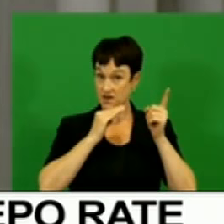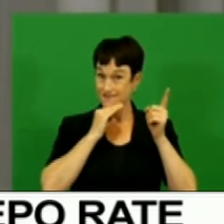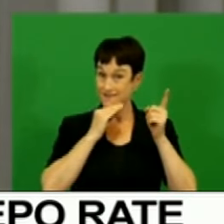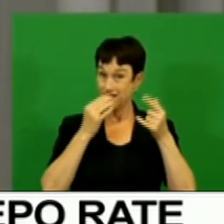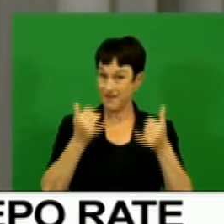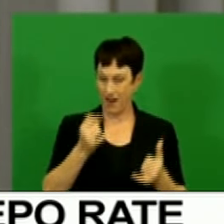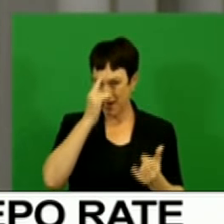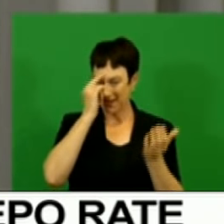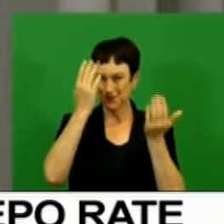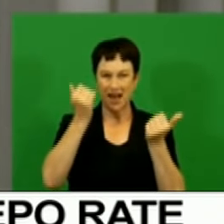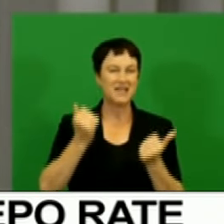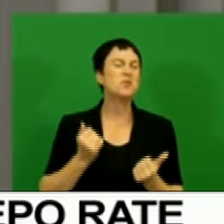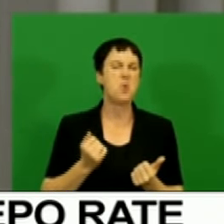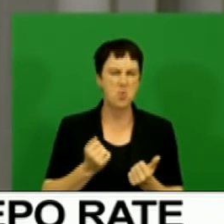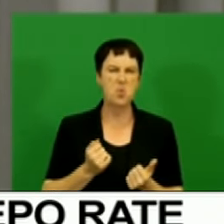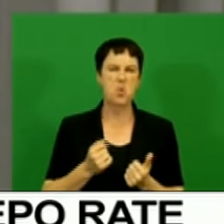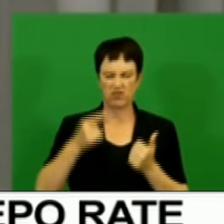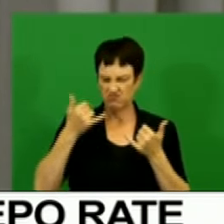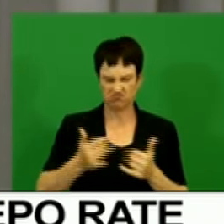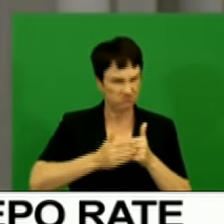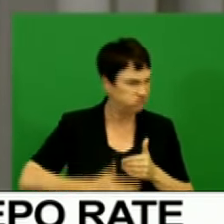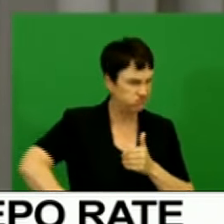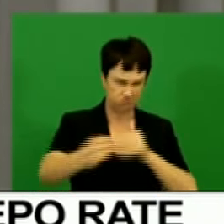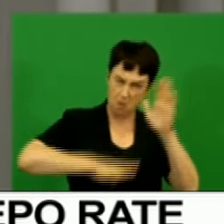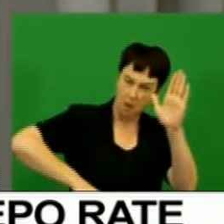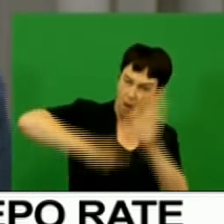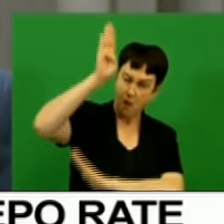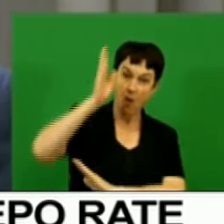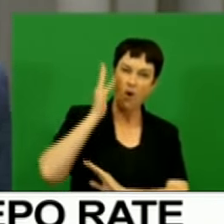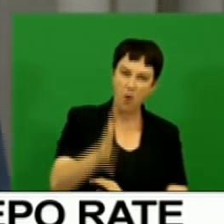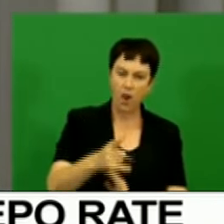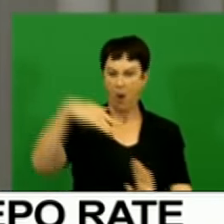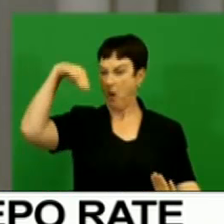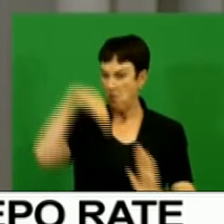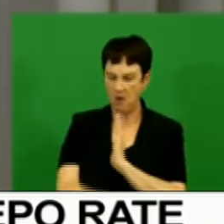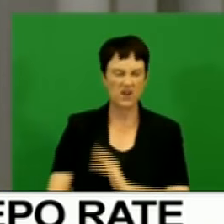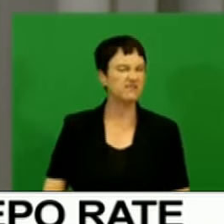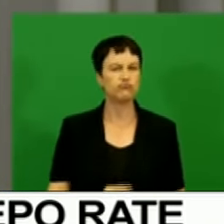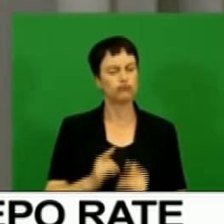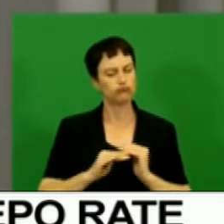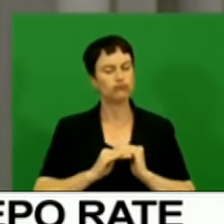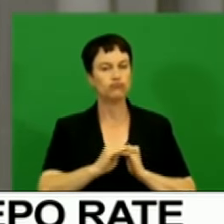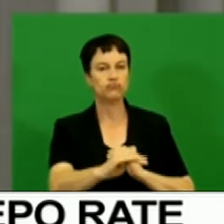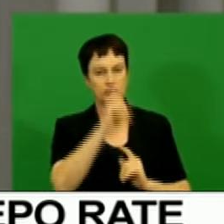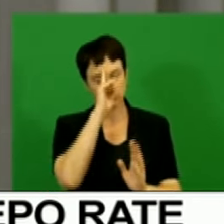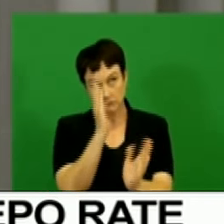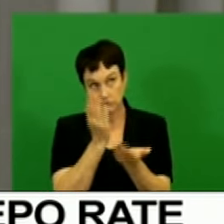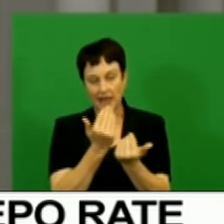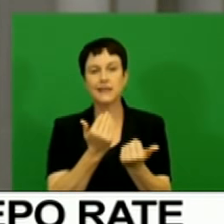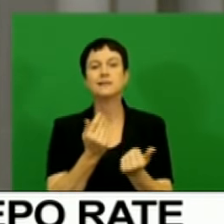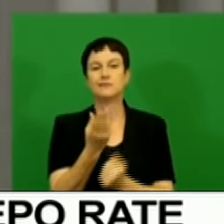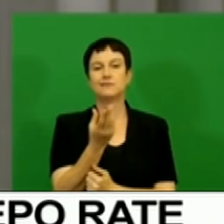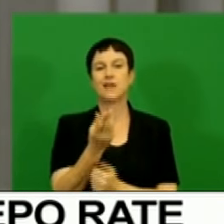oil price spiral. Various supply-side factors are expected to constrain oil prices going forward